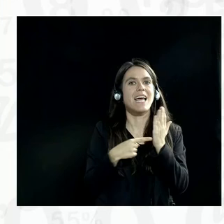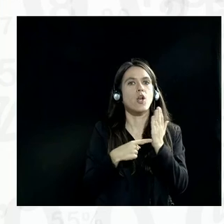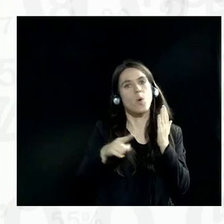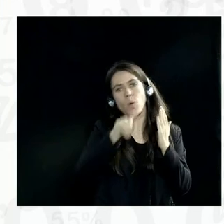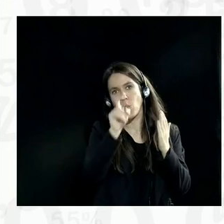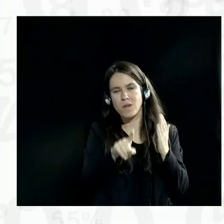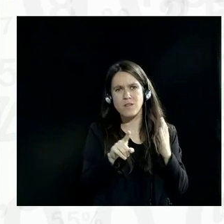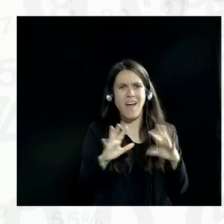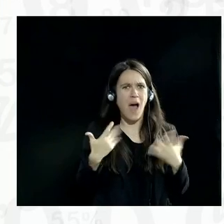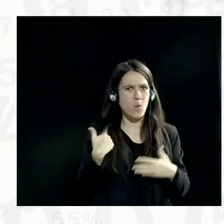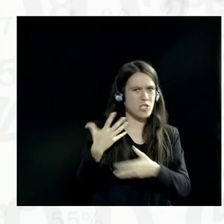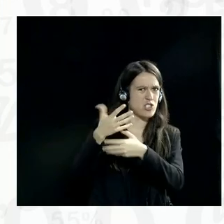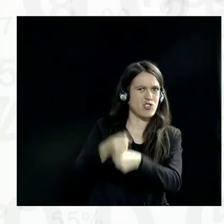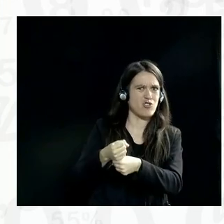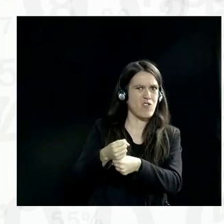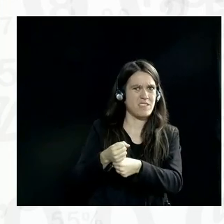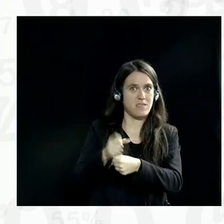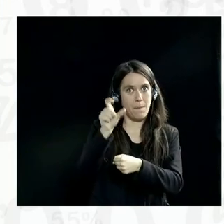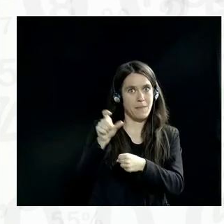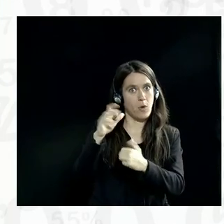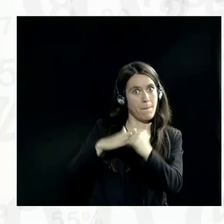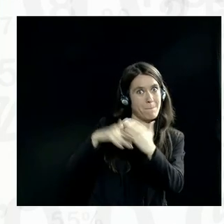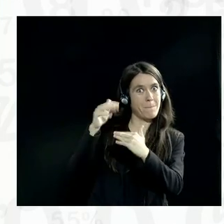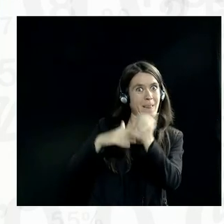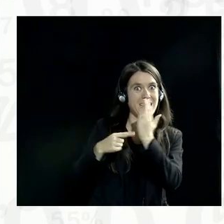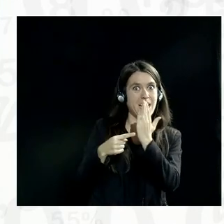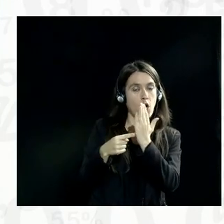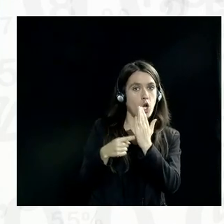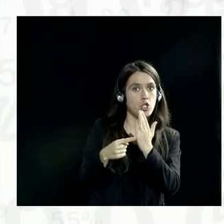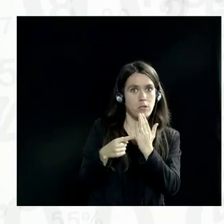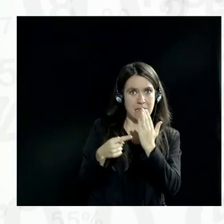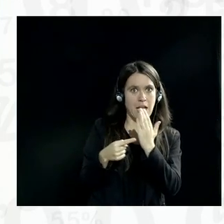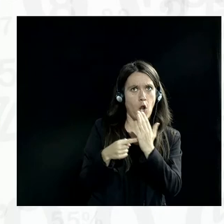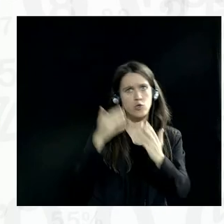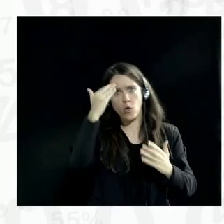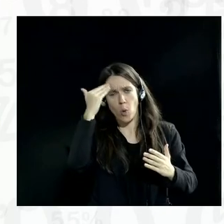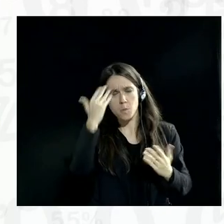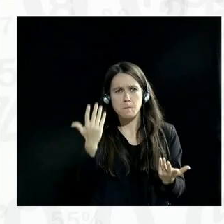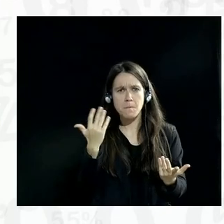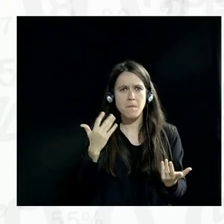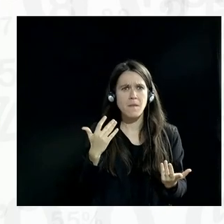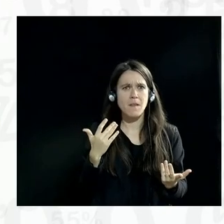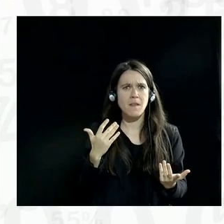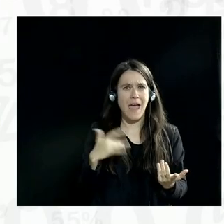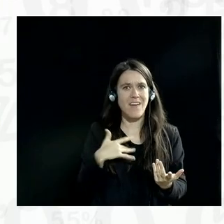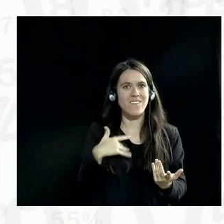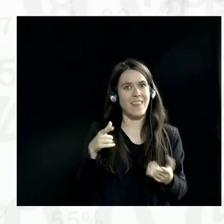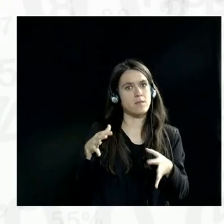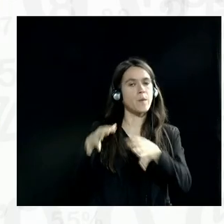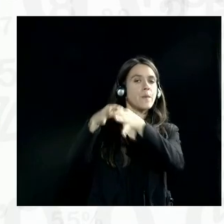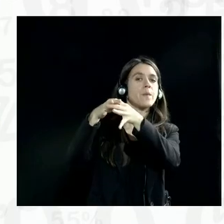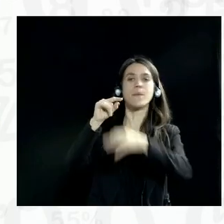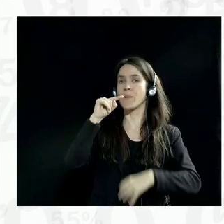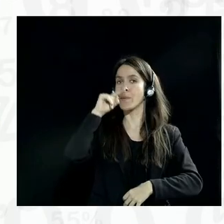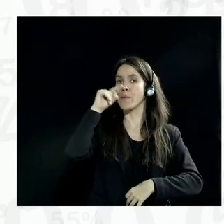how do we trust those that are building the technology, that have the technology behind it? Because it is a select group, and it is